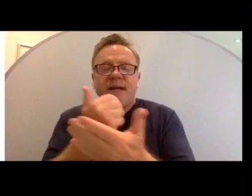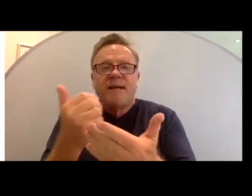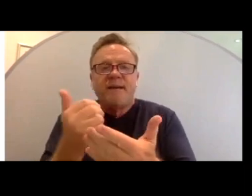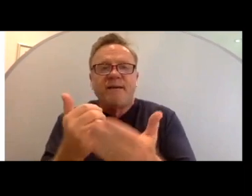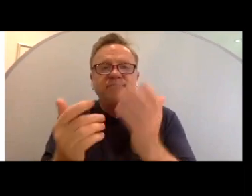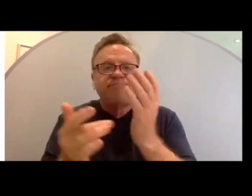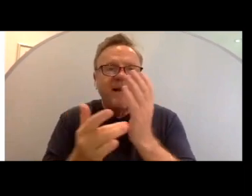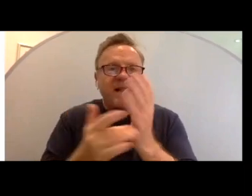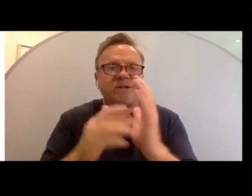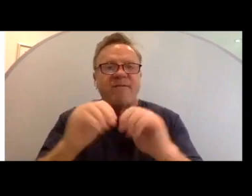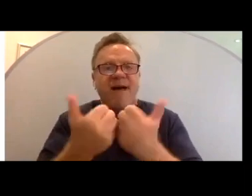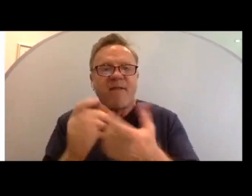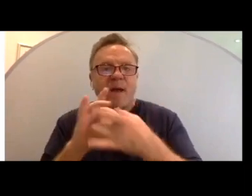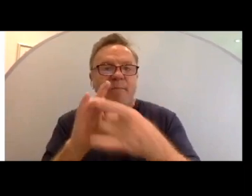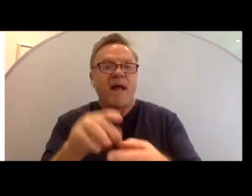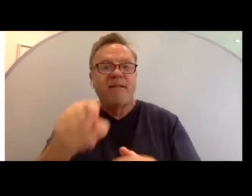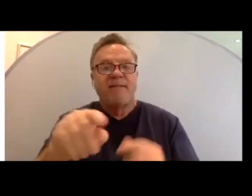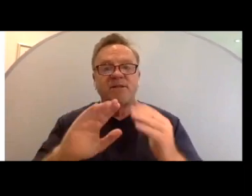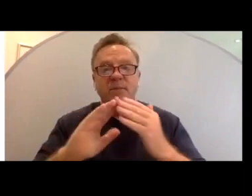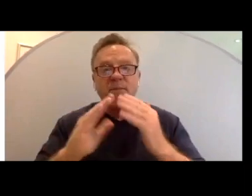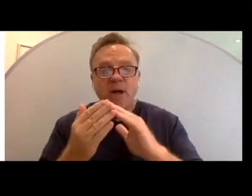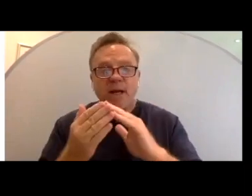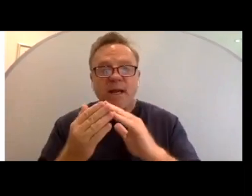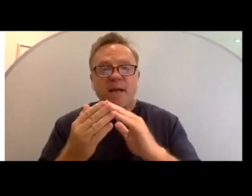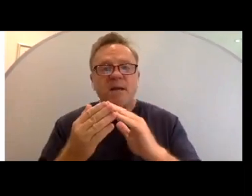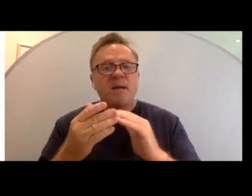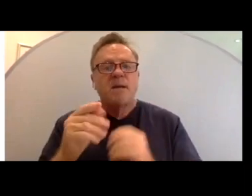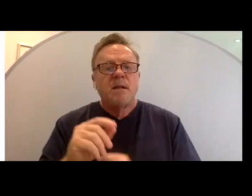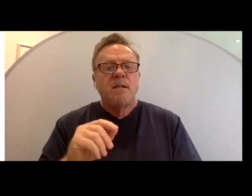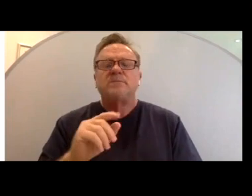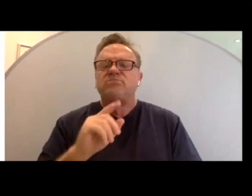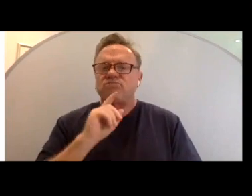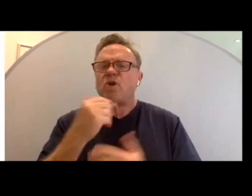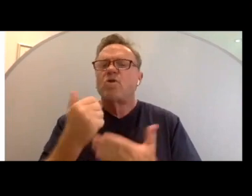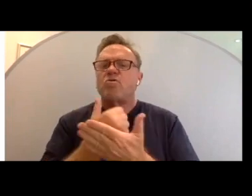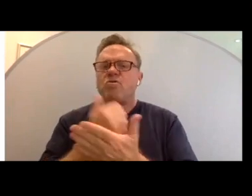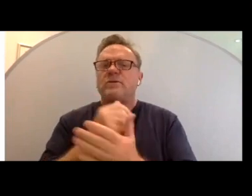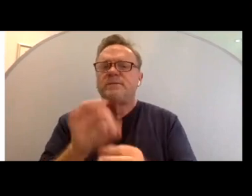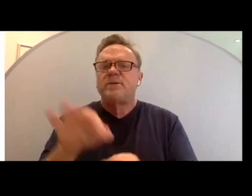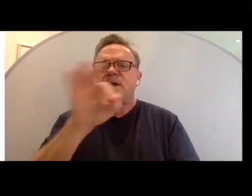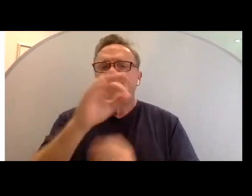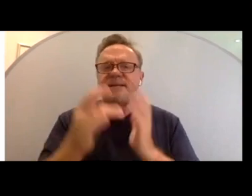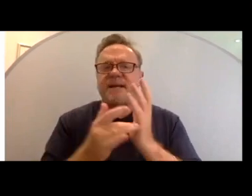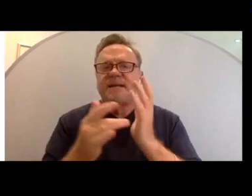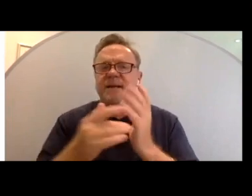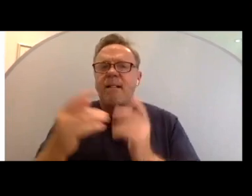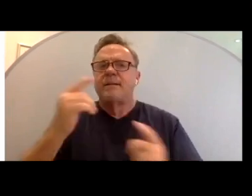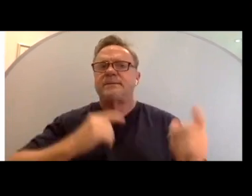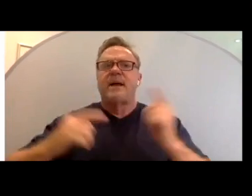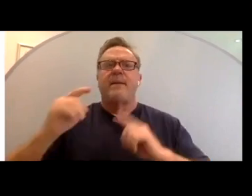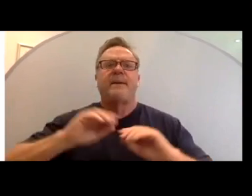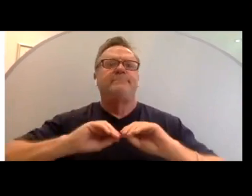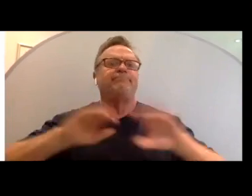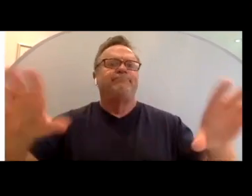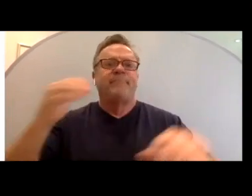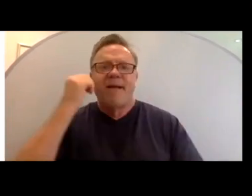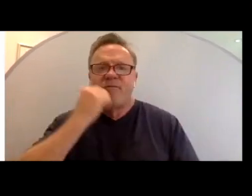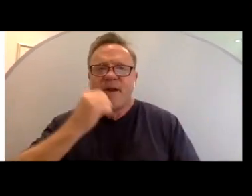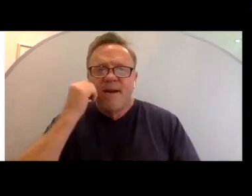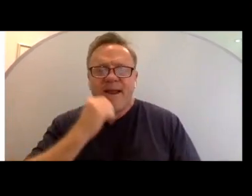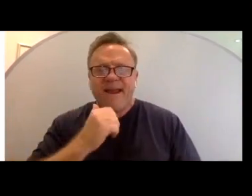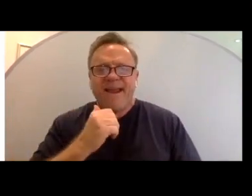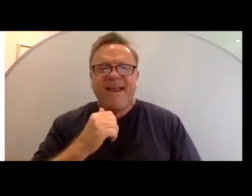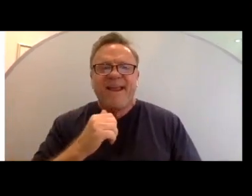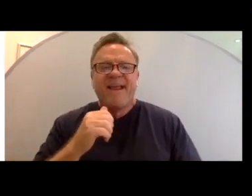they apply to this community. There are certainly new spirituality technologies coming out every day. As